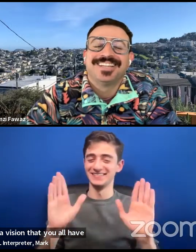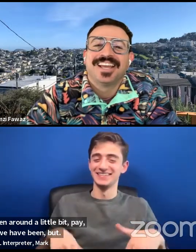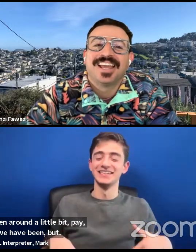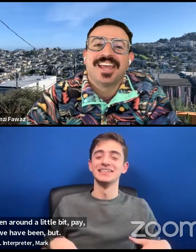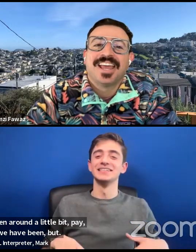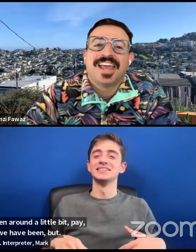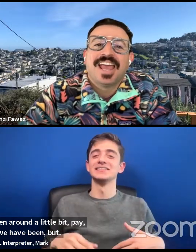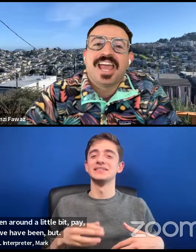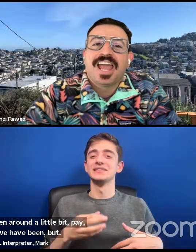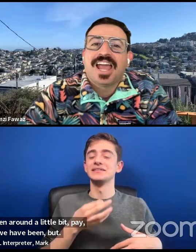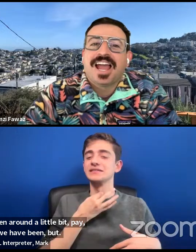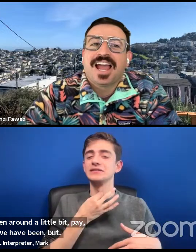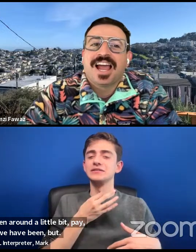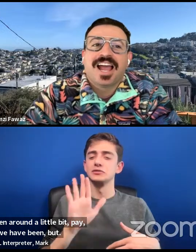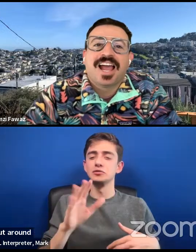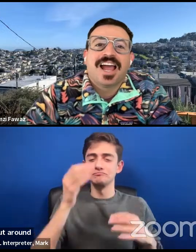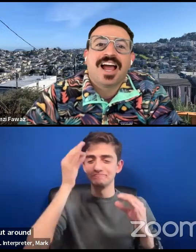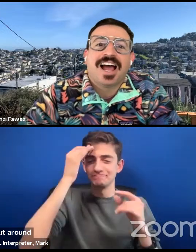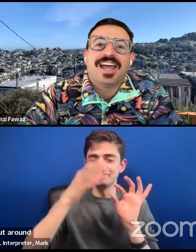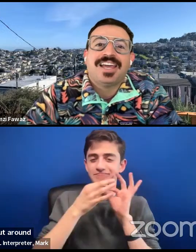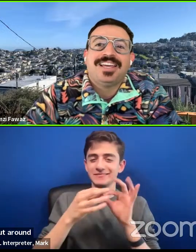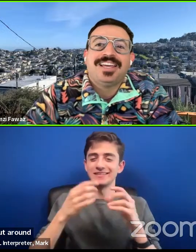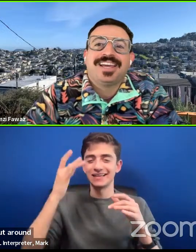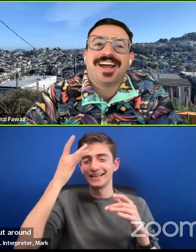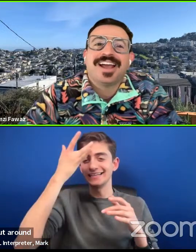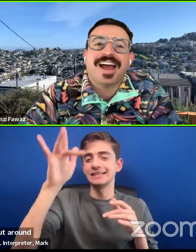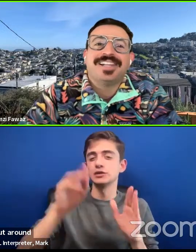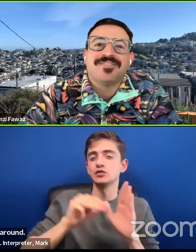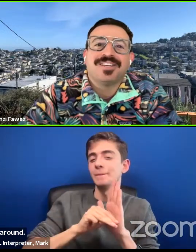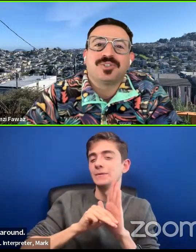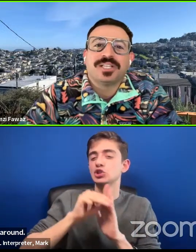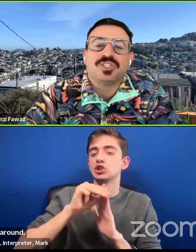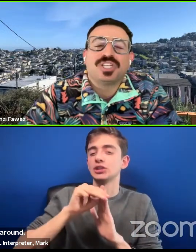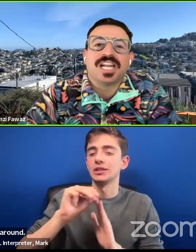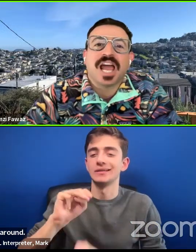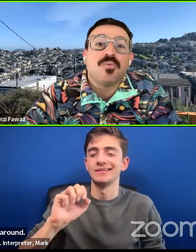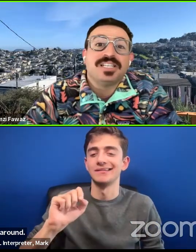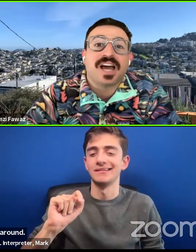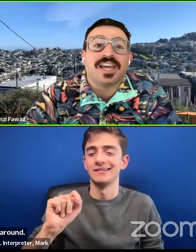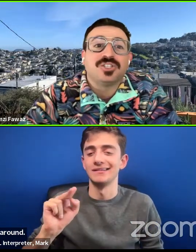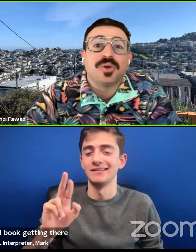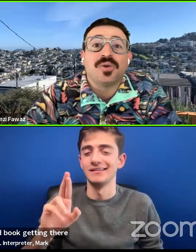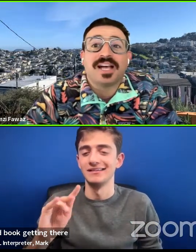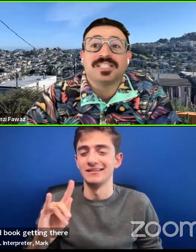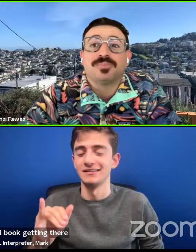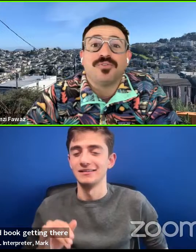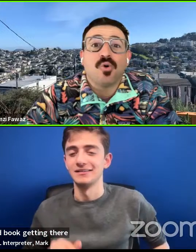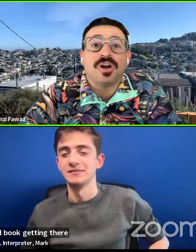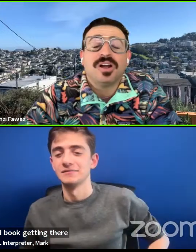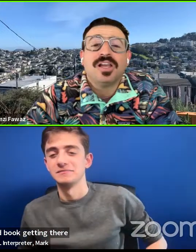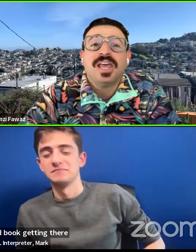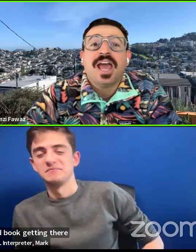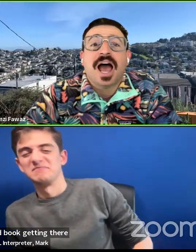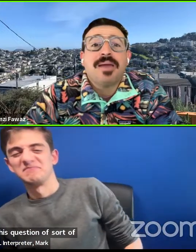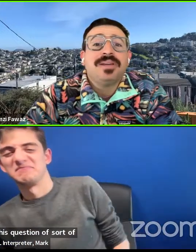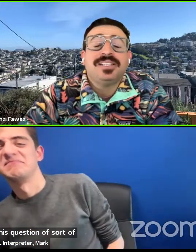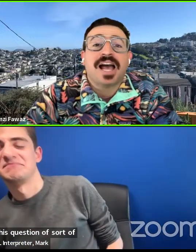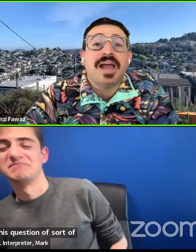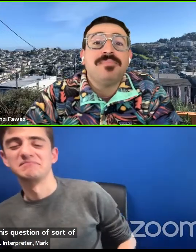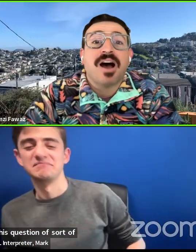this question of sort of an intellectual maturity? I can, I, I love this question and I want to tie it to what you asked before.